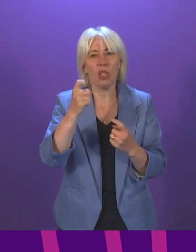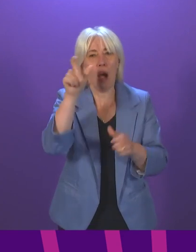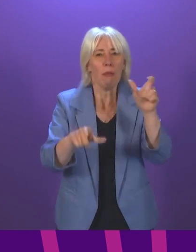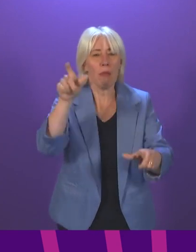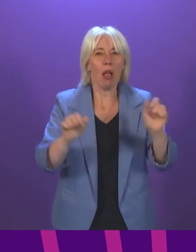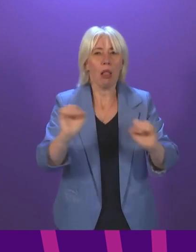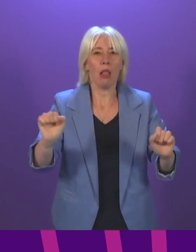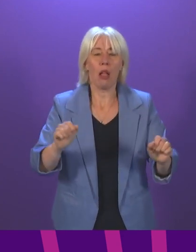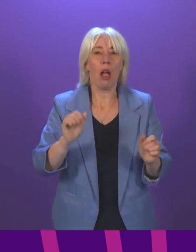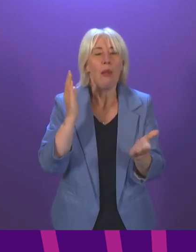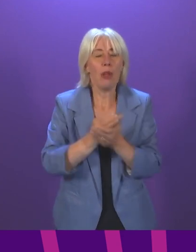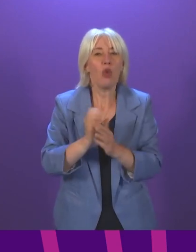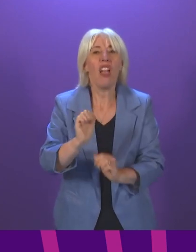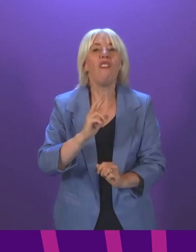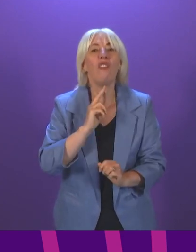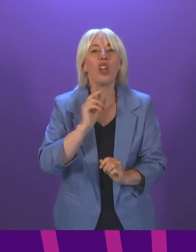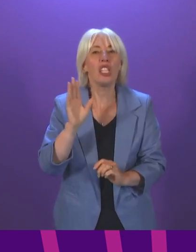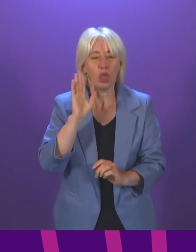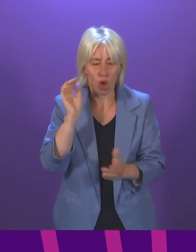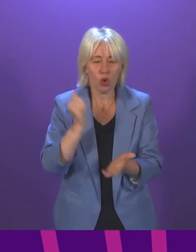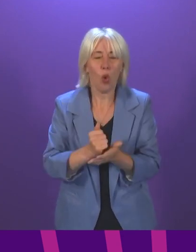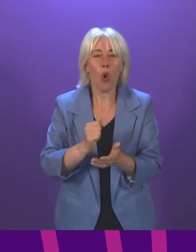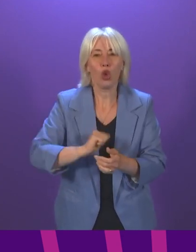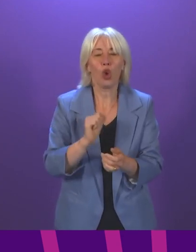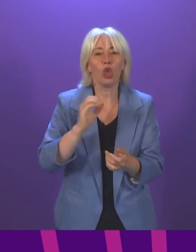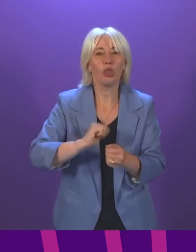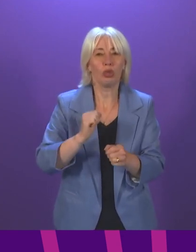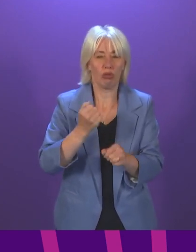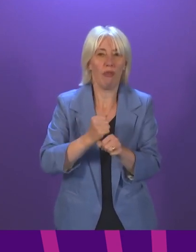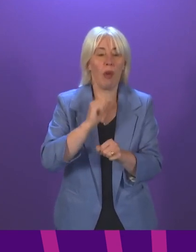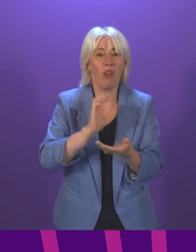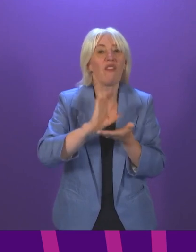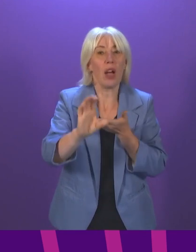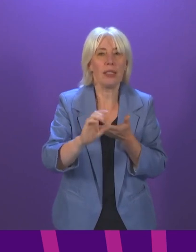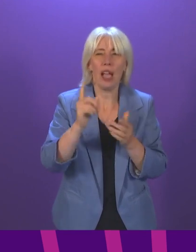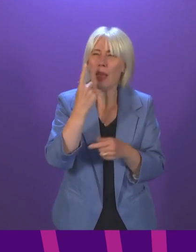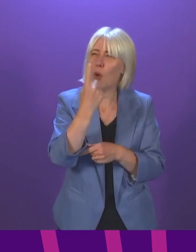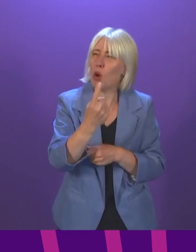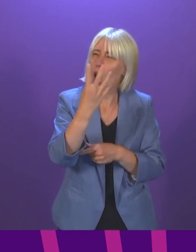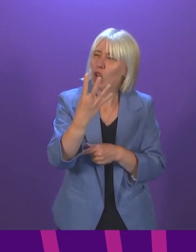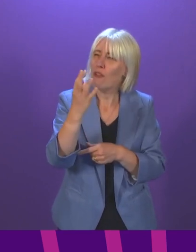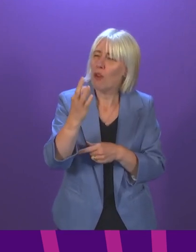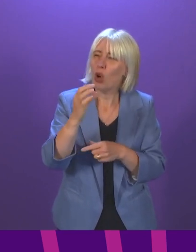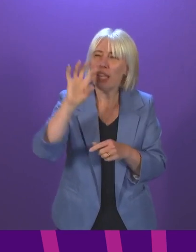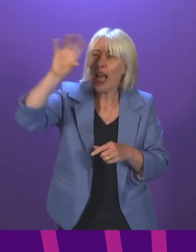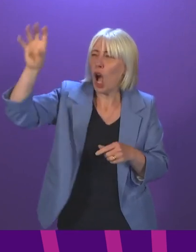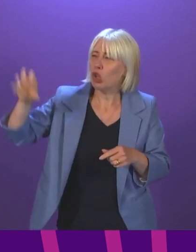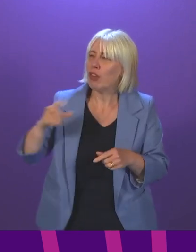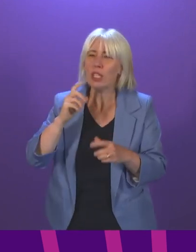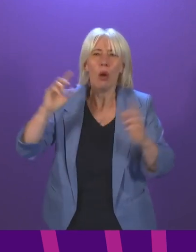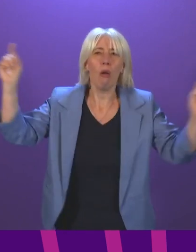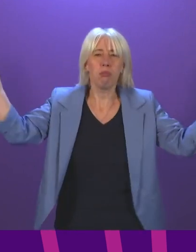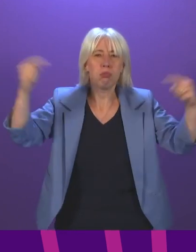Therefore, I was pleased to confirm that the Scottish Government will fund the Conference of Youth, which brings young people from, I think, 140 countries together